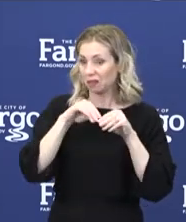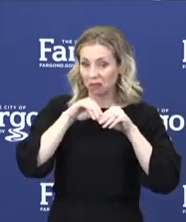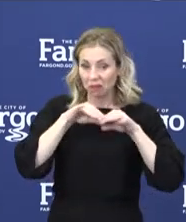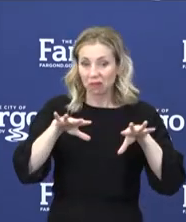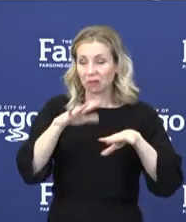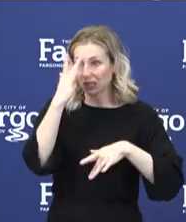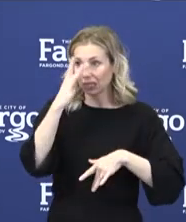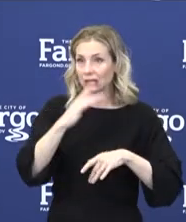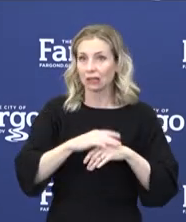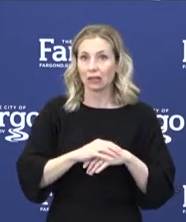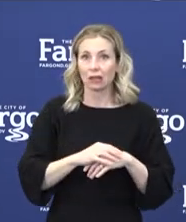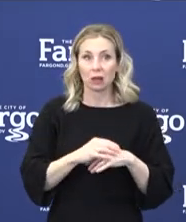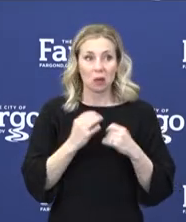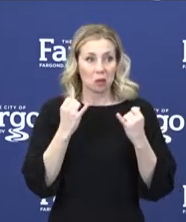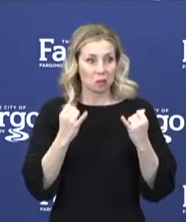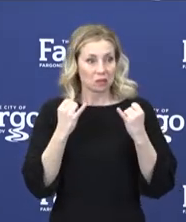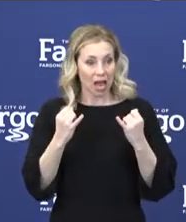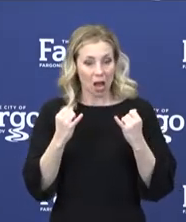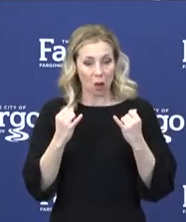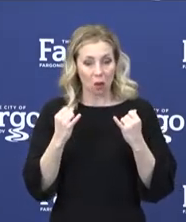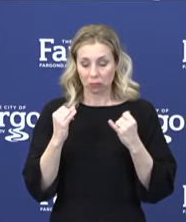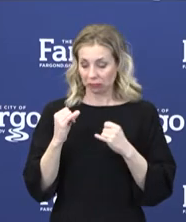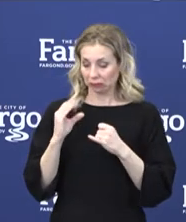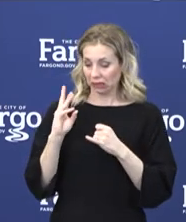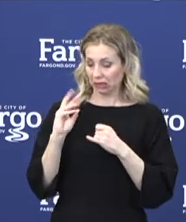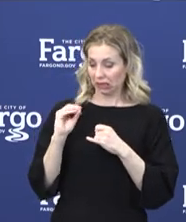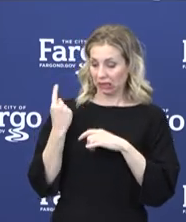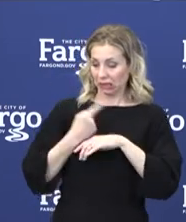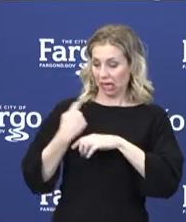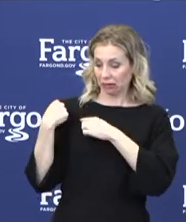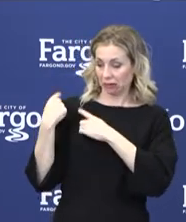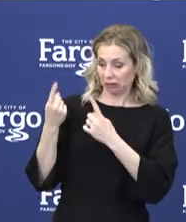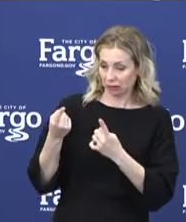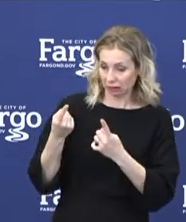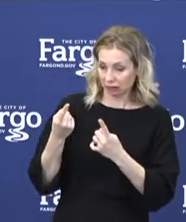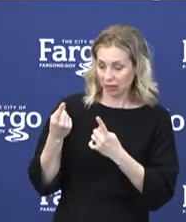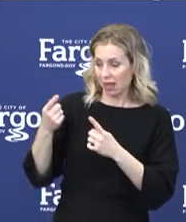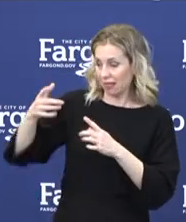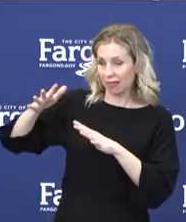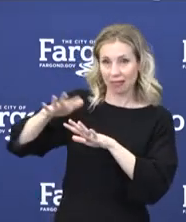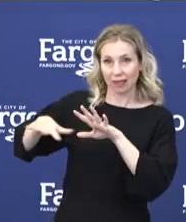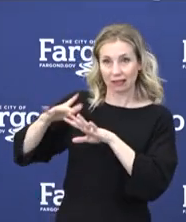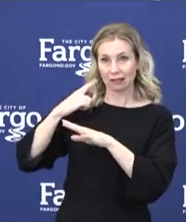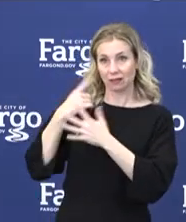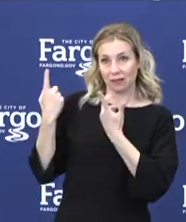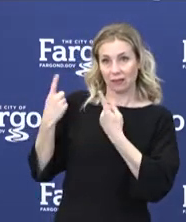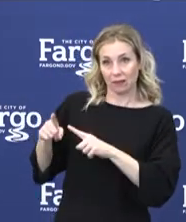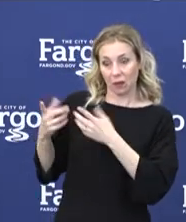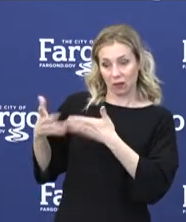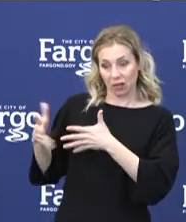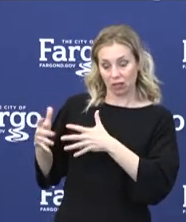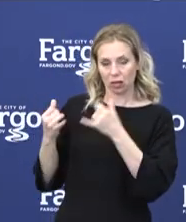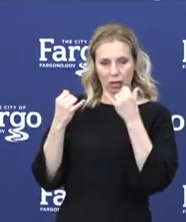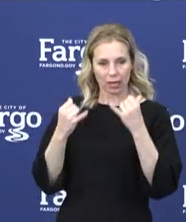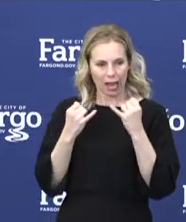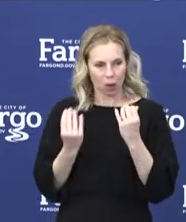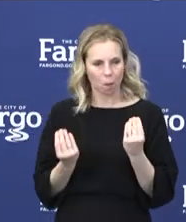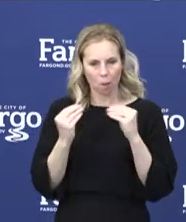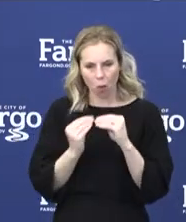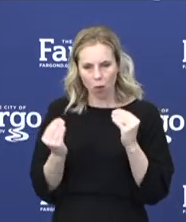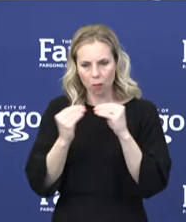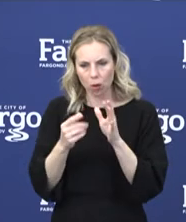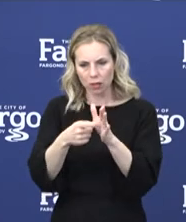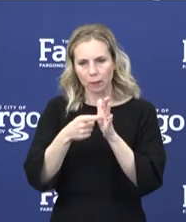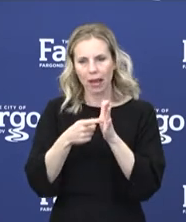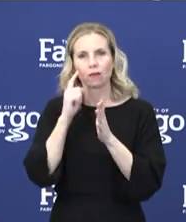it's 60 days long, we're seeing that the first wave of the pandemic is behind us, but there will be a pent-up demand for